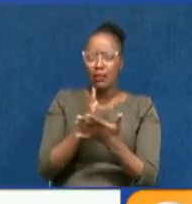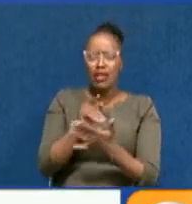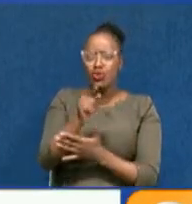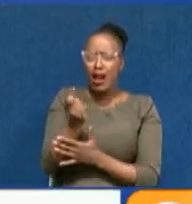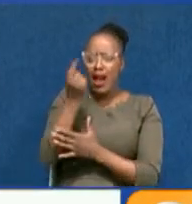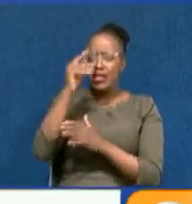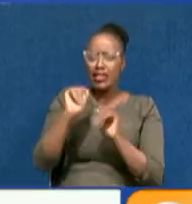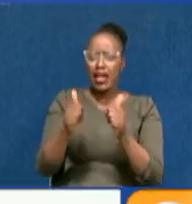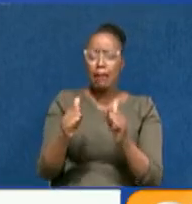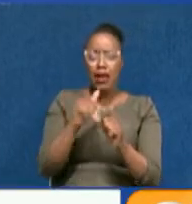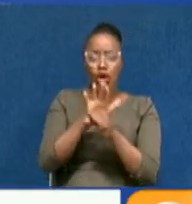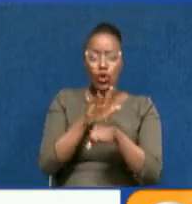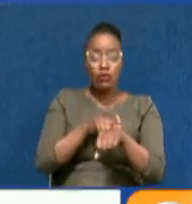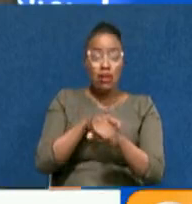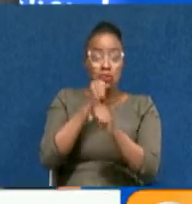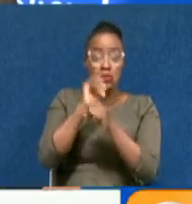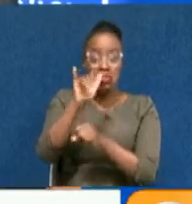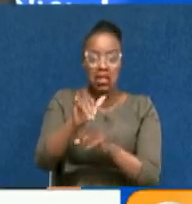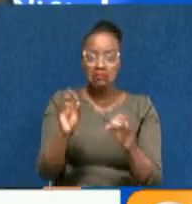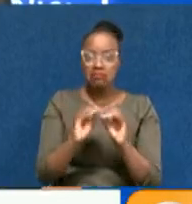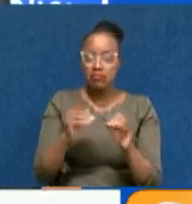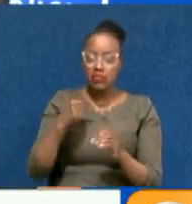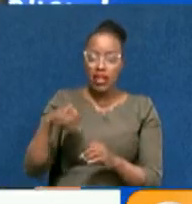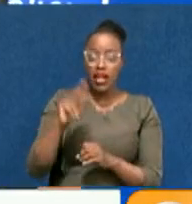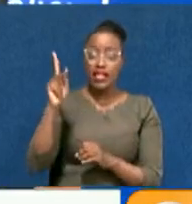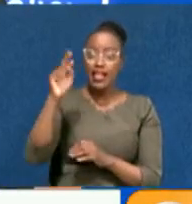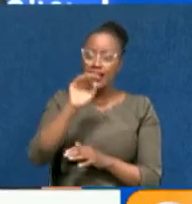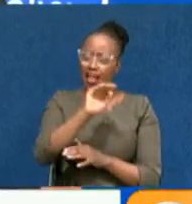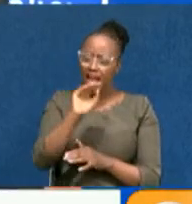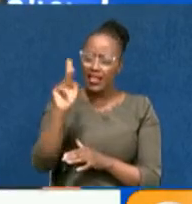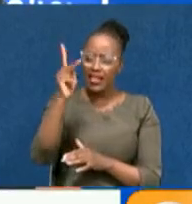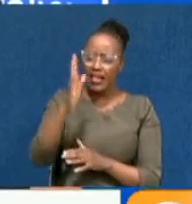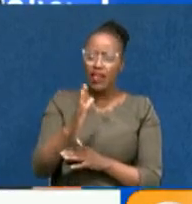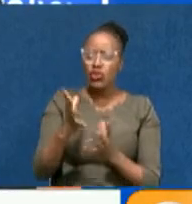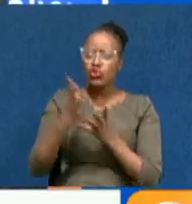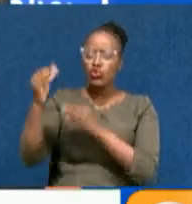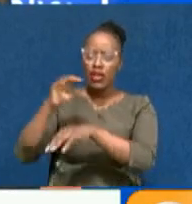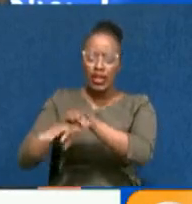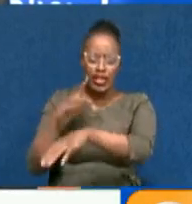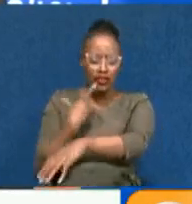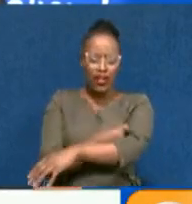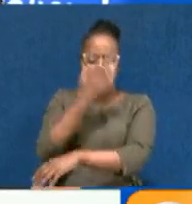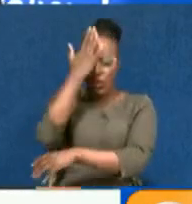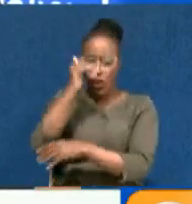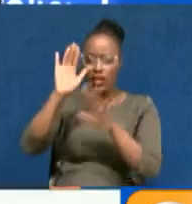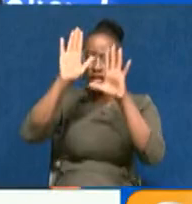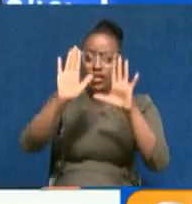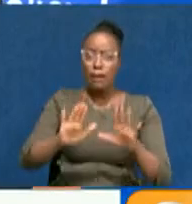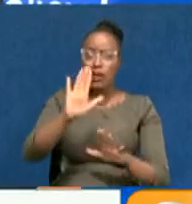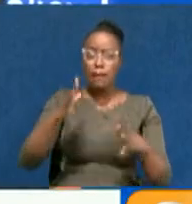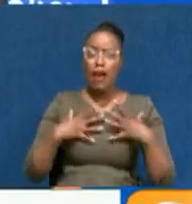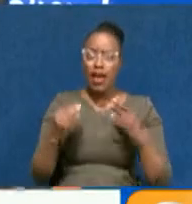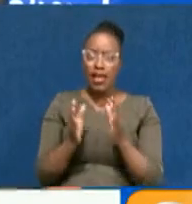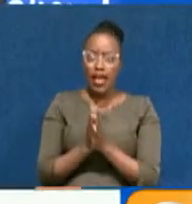understanding, many a times you will always not do it. But ask Kenyans to get out and be vaccinated because it is important for your health